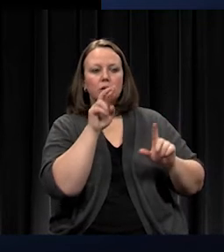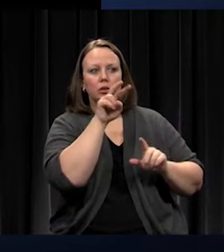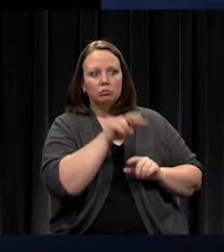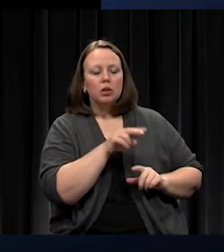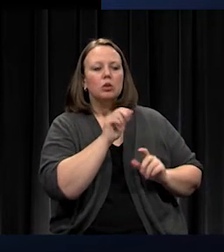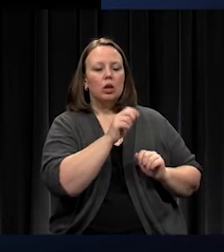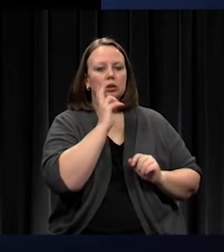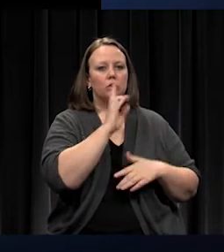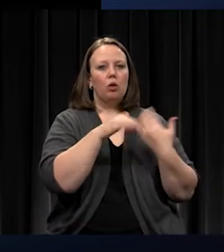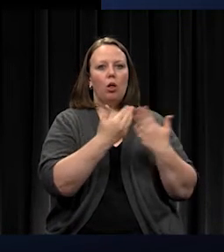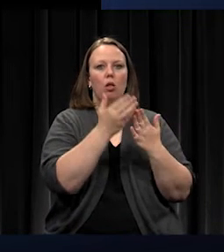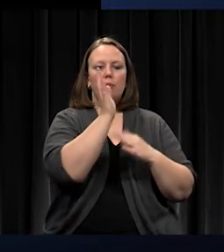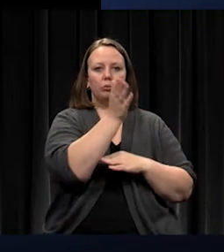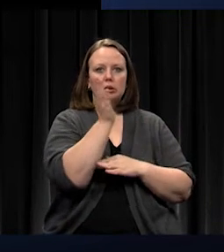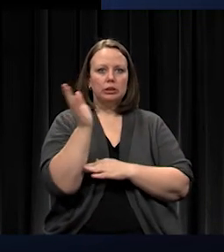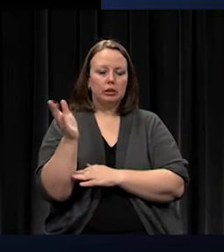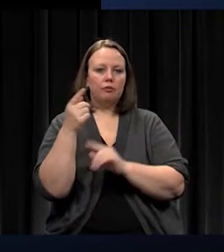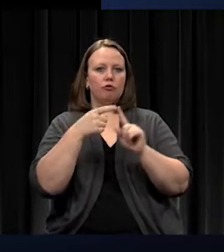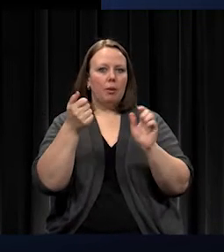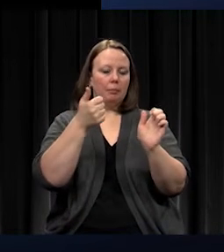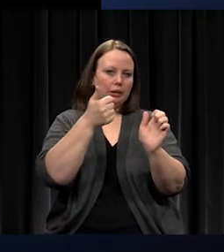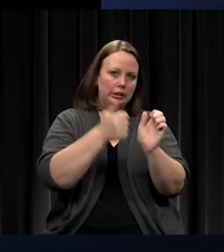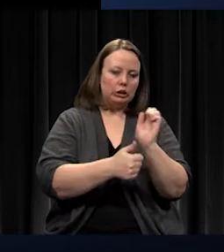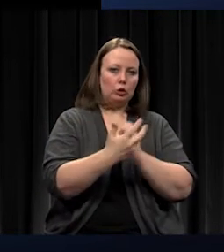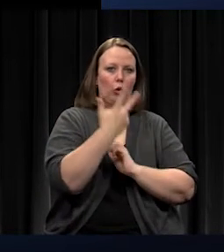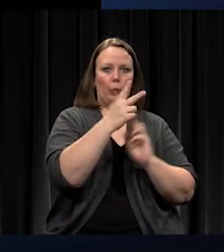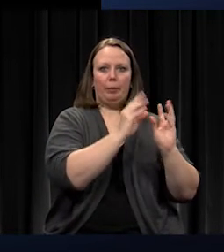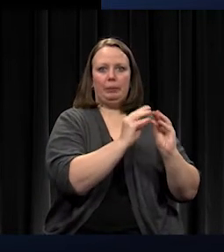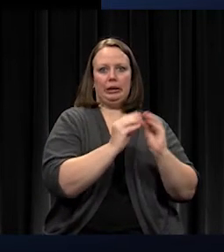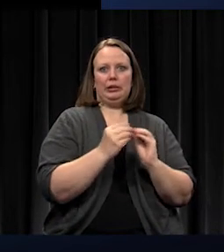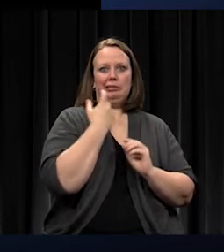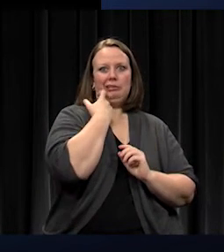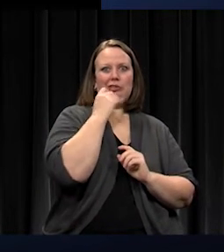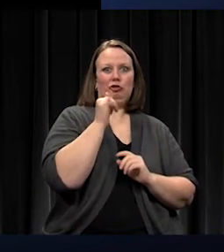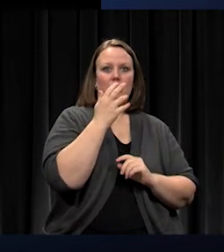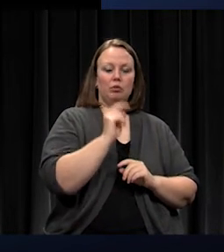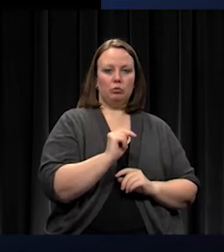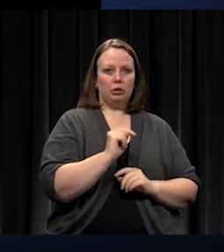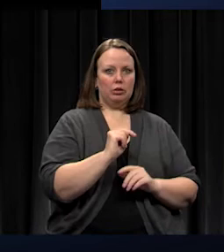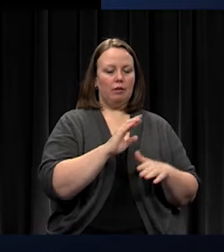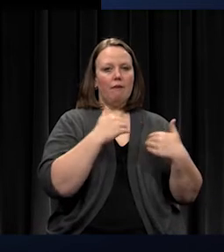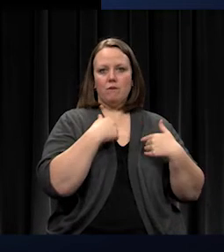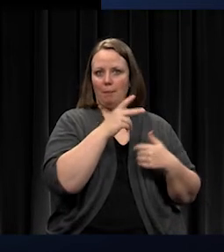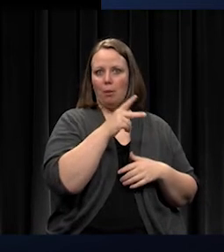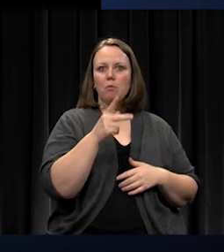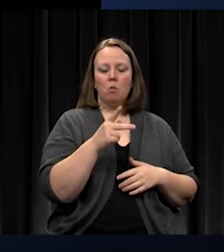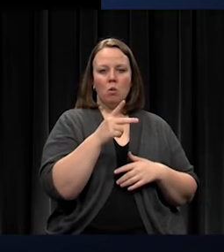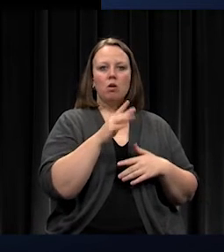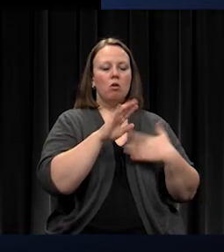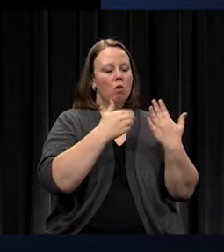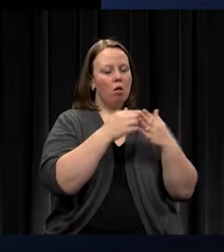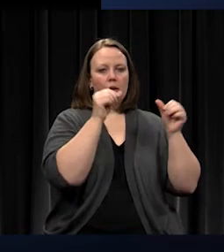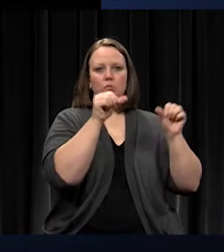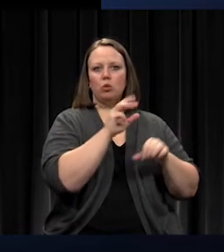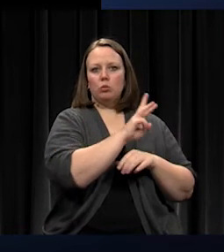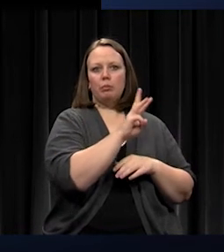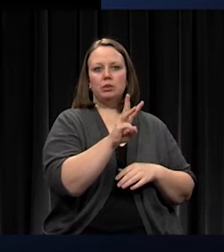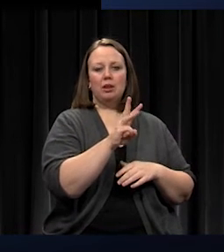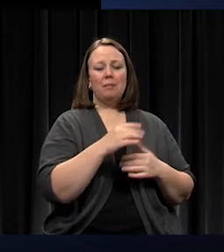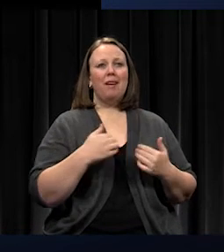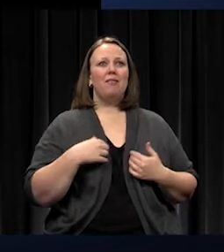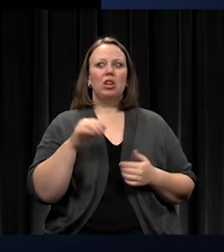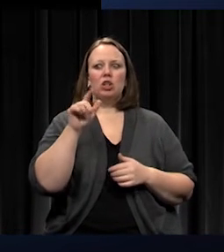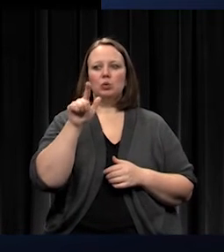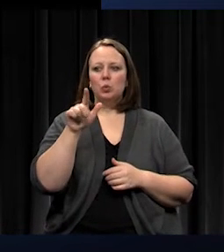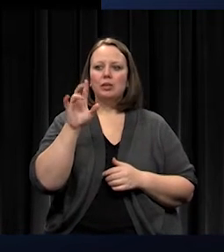at each of the three sessions in their entirety in a PowerPoint, we had 27 pages of input. So if they wrote a note on a map